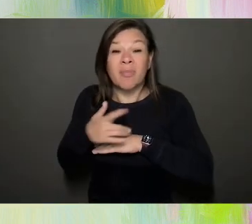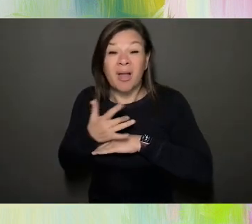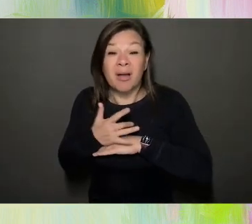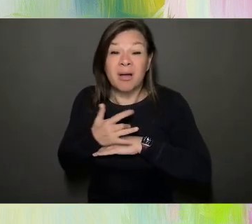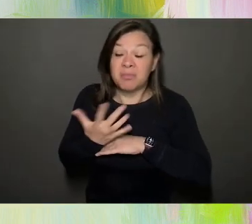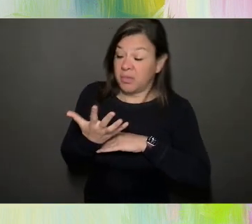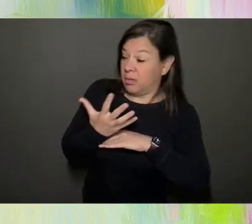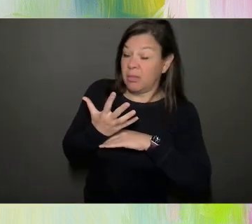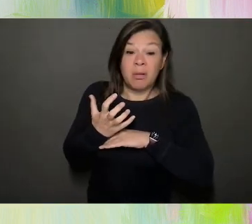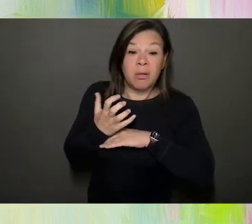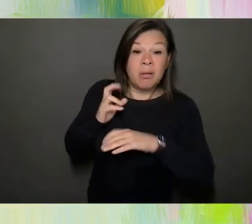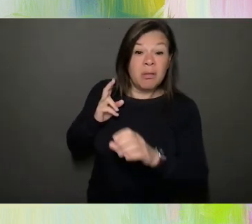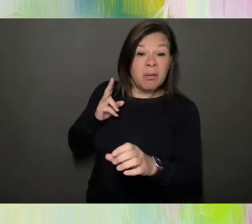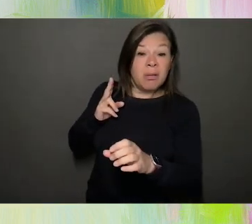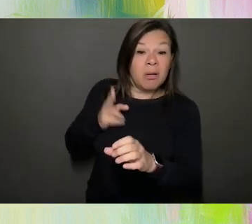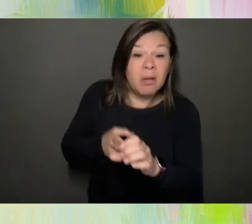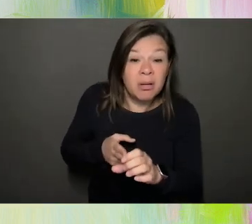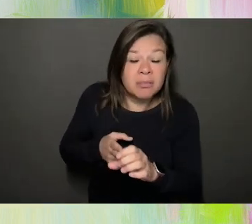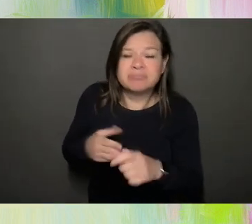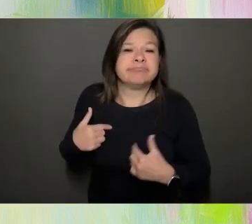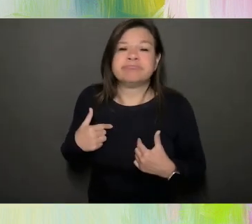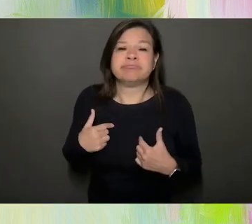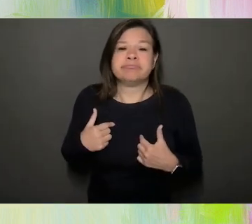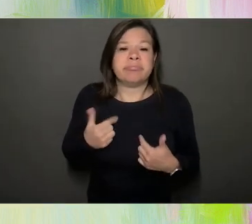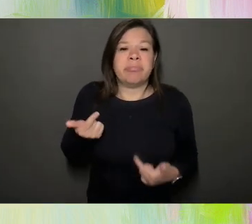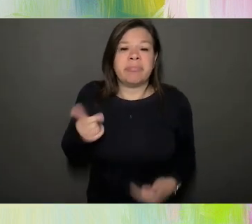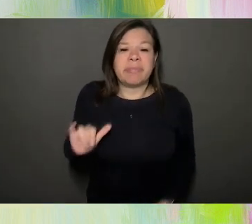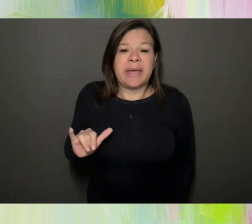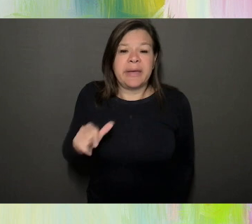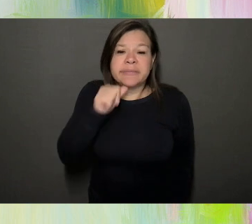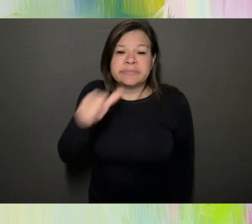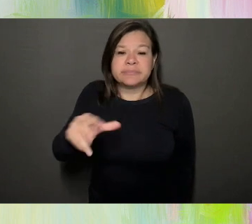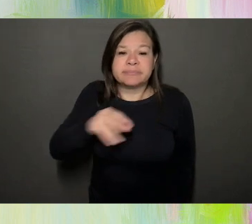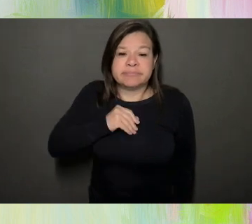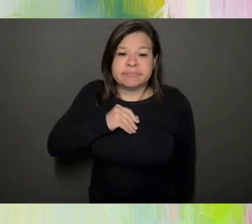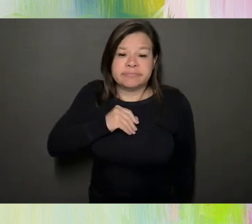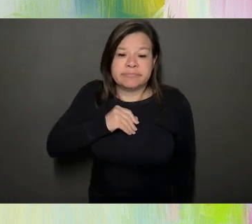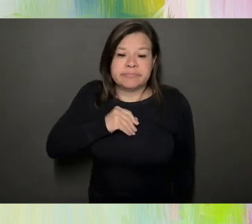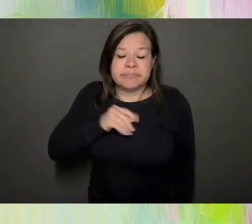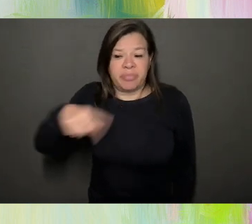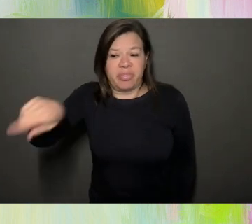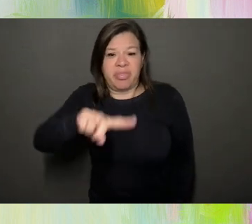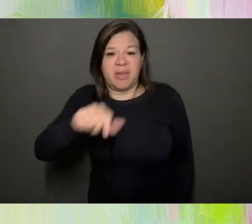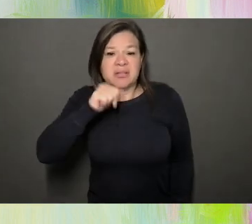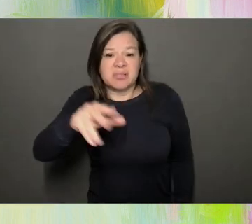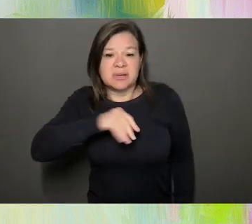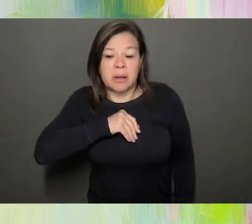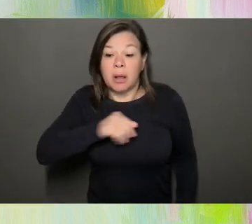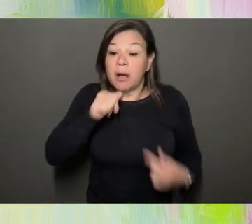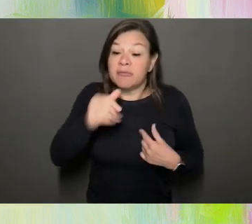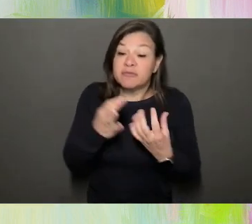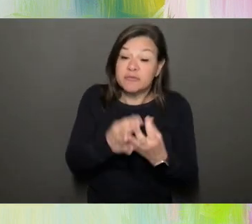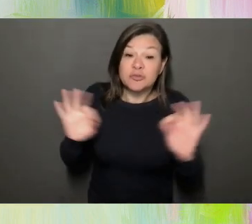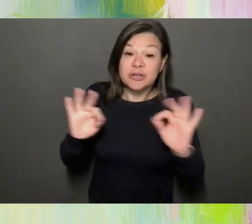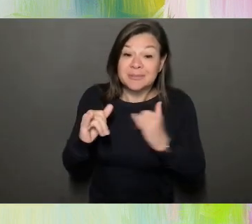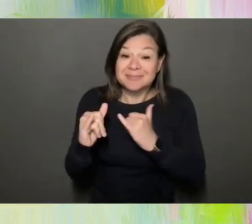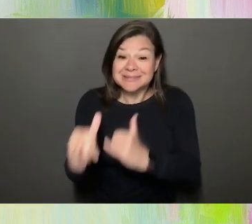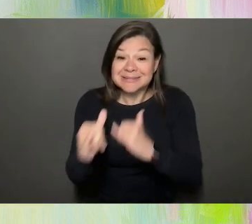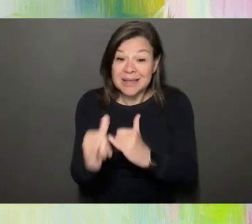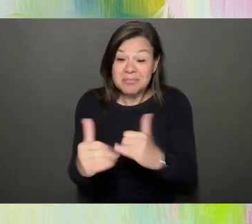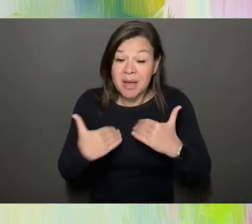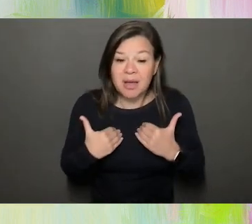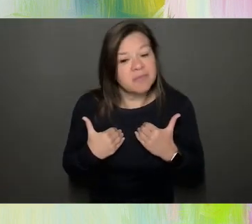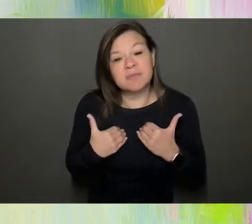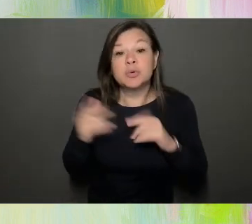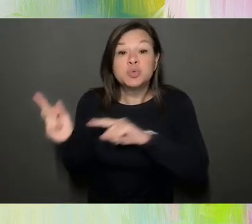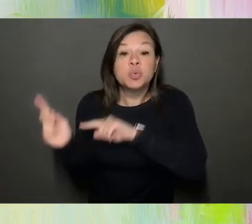the other guys, I couldn't because I'm gay and I'm not accepted by them. I do not have the freedom like they do to go there to